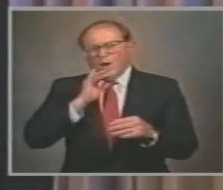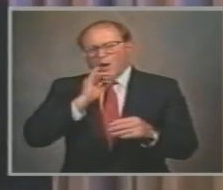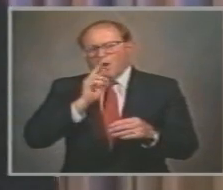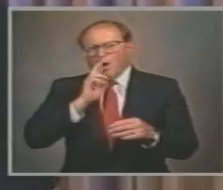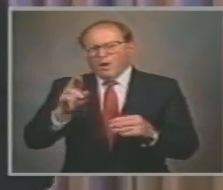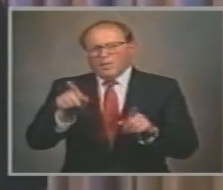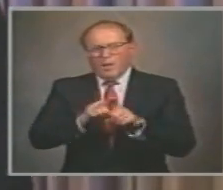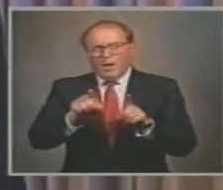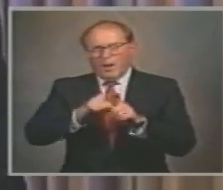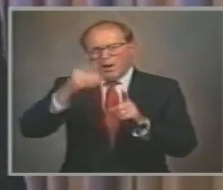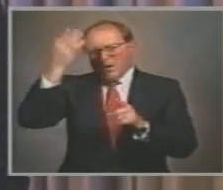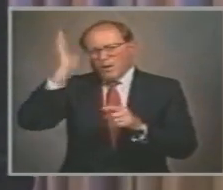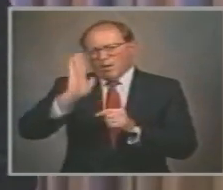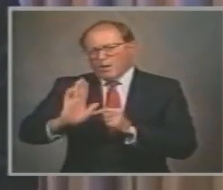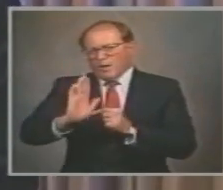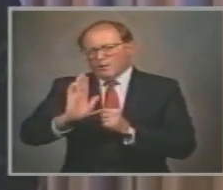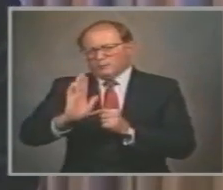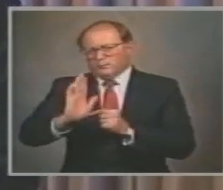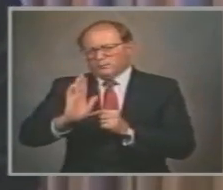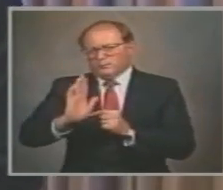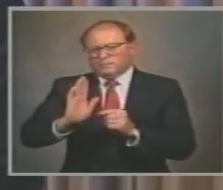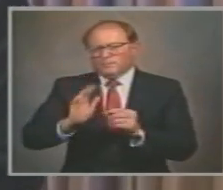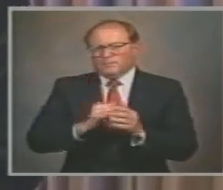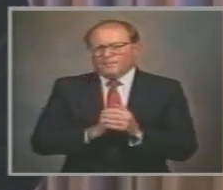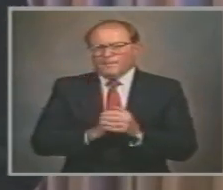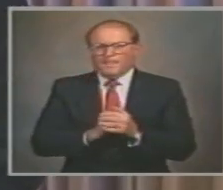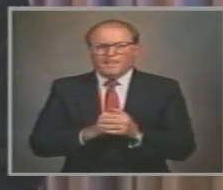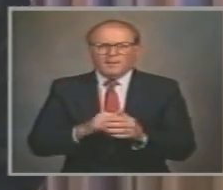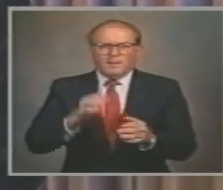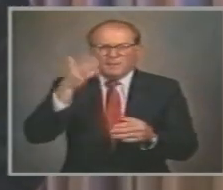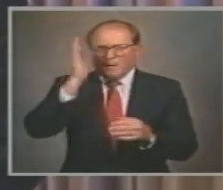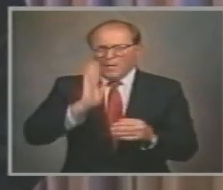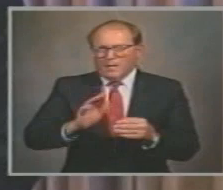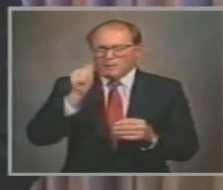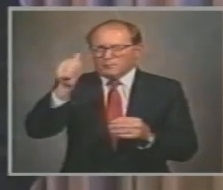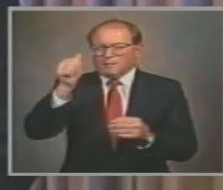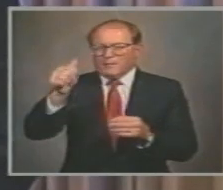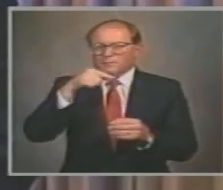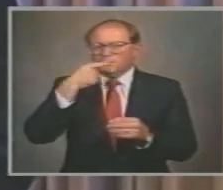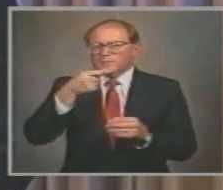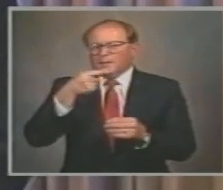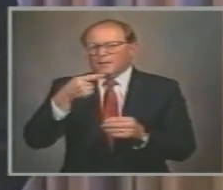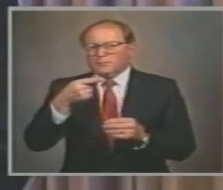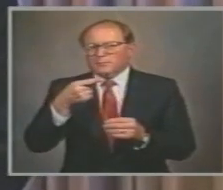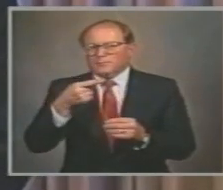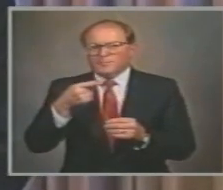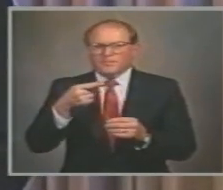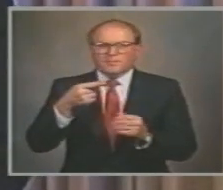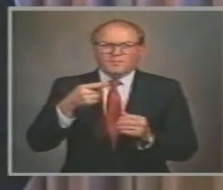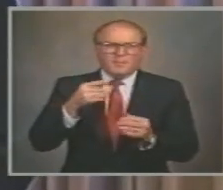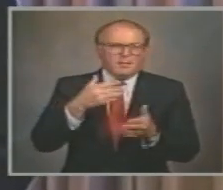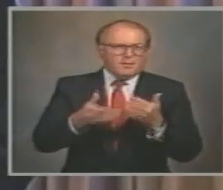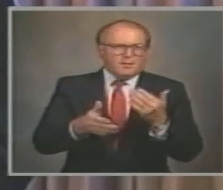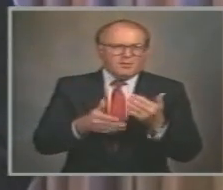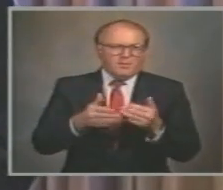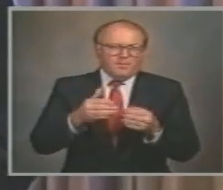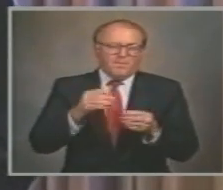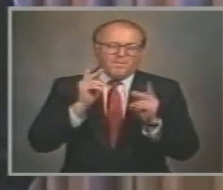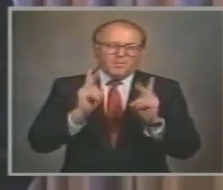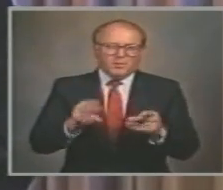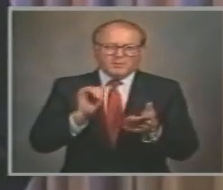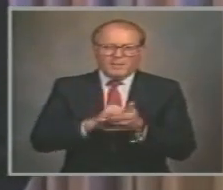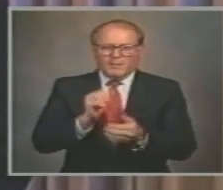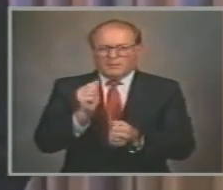So serious Is this matter That God himself Declared That the violator Of this